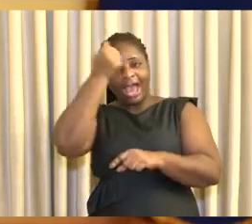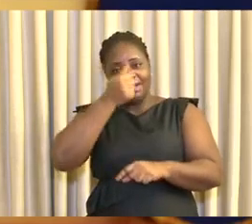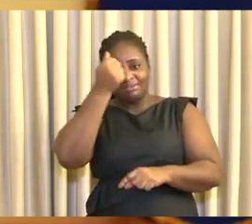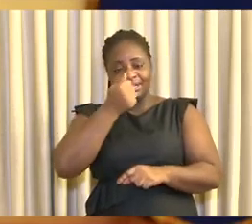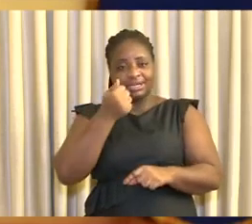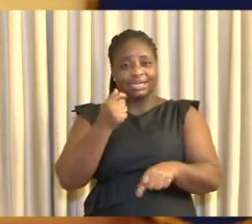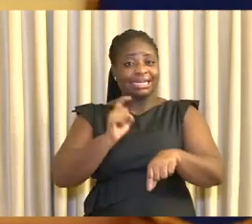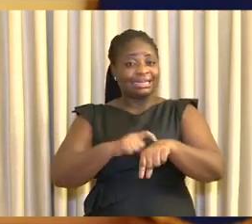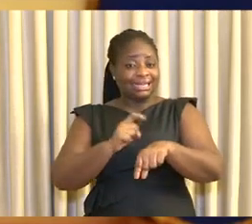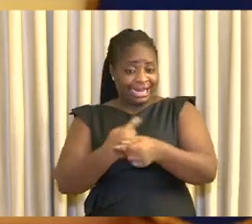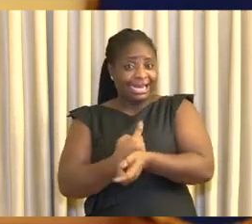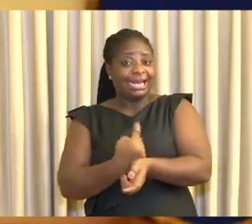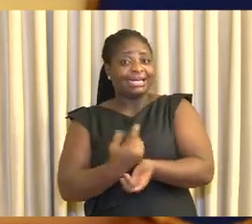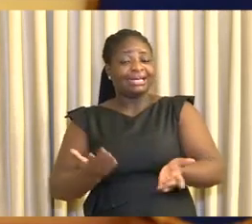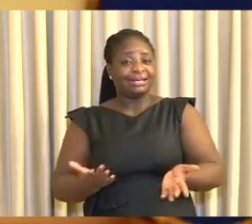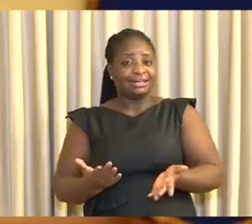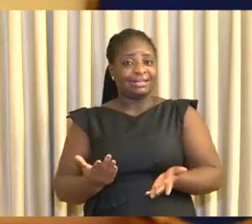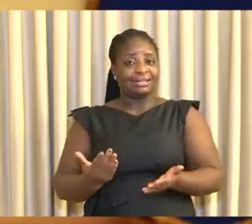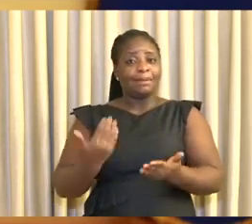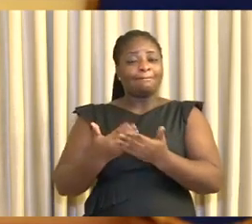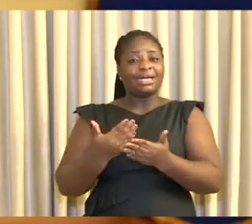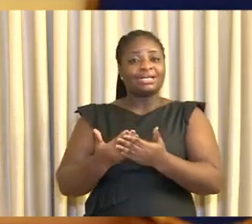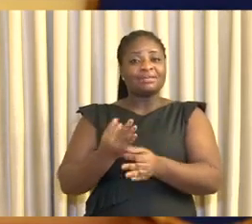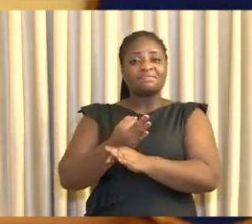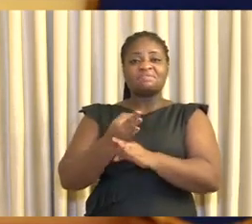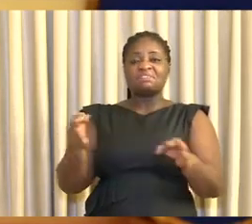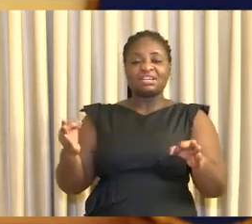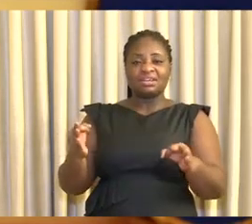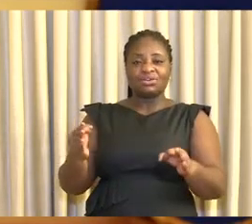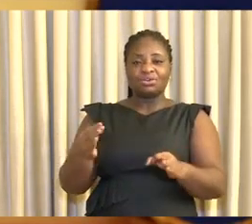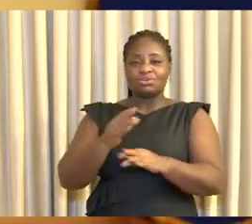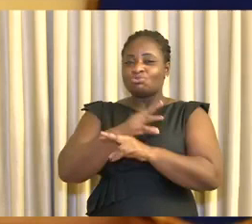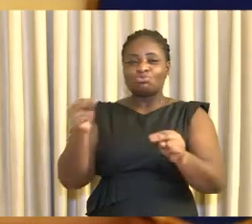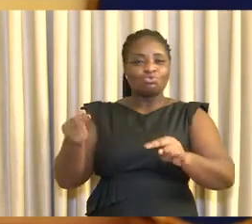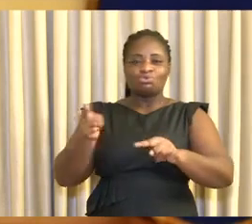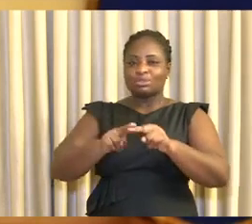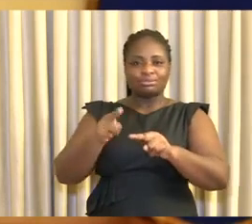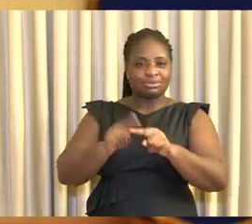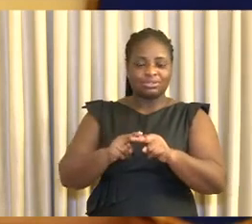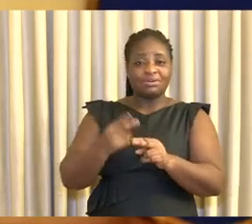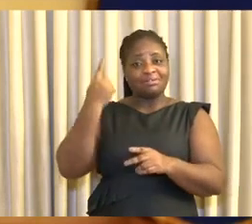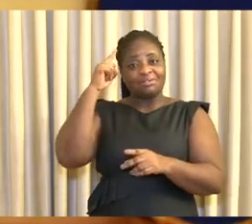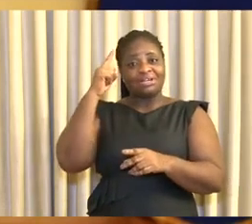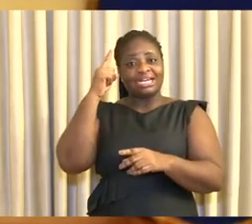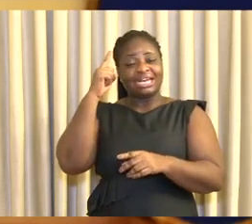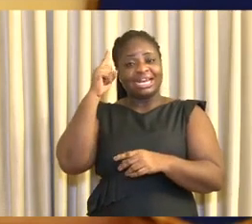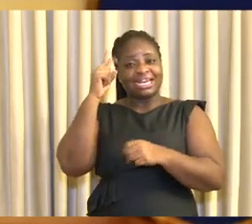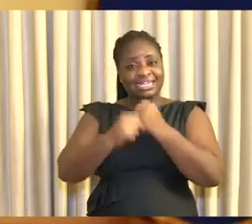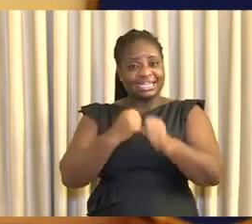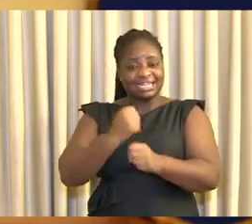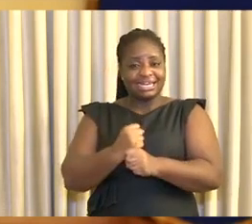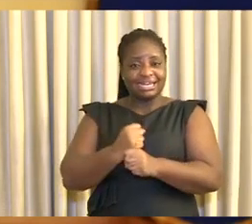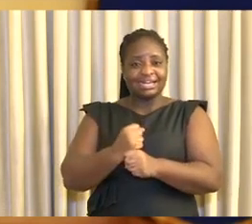amounting to some 500 million United States dollars. This will create greater fiscal